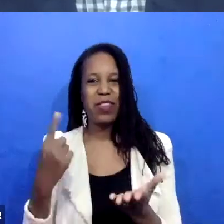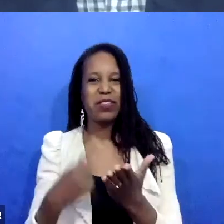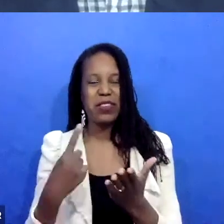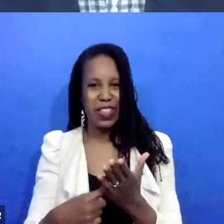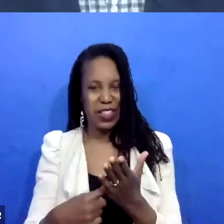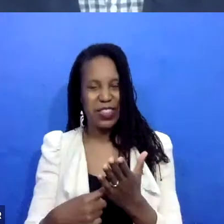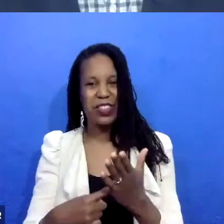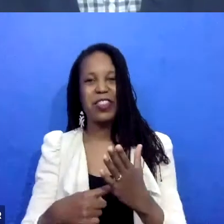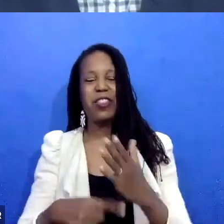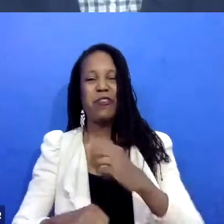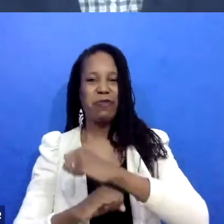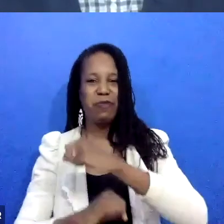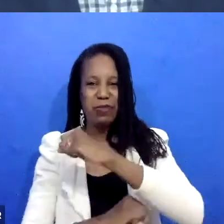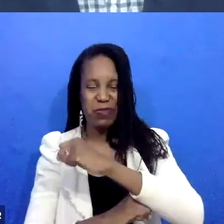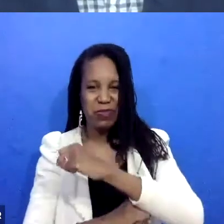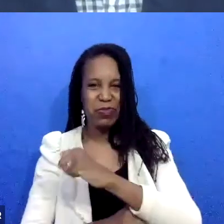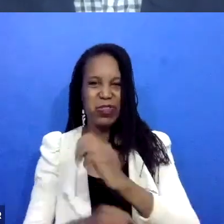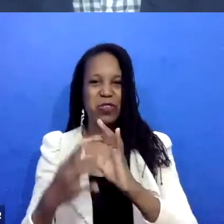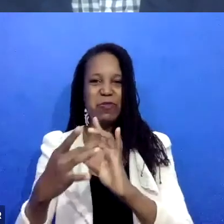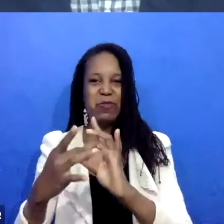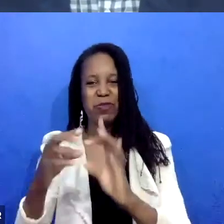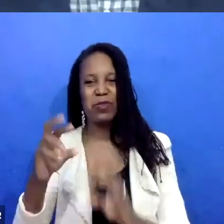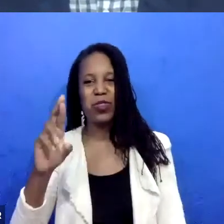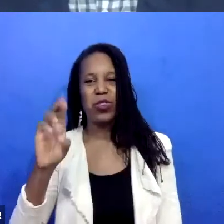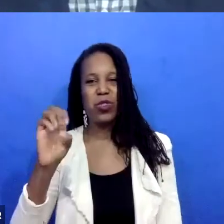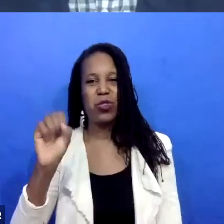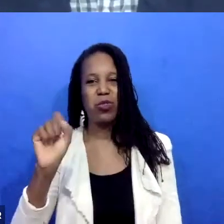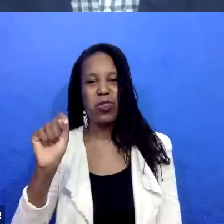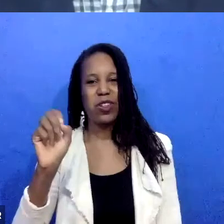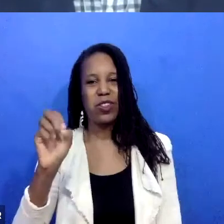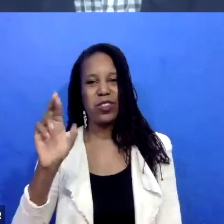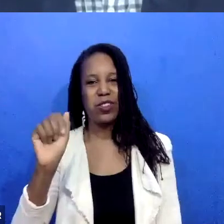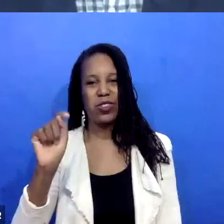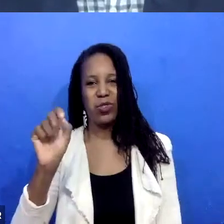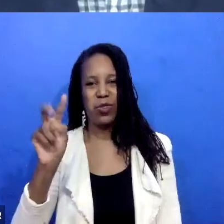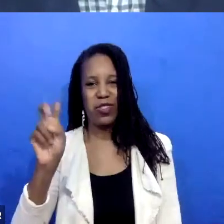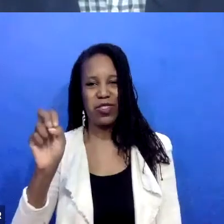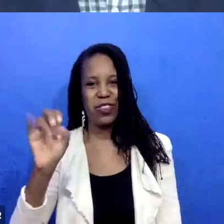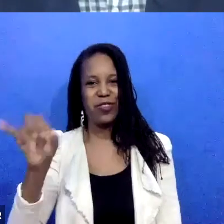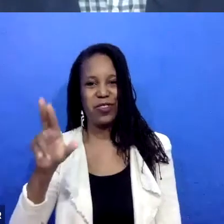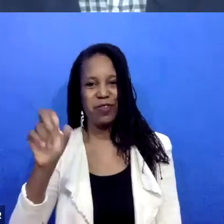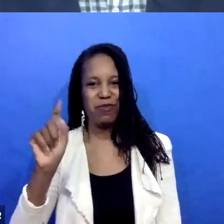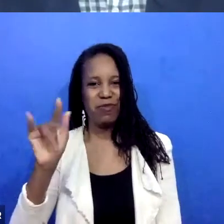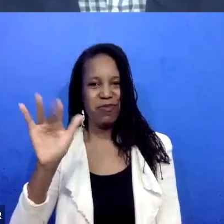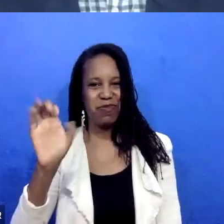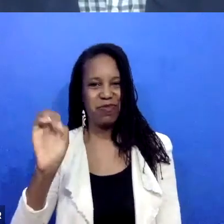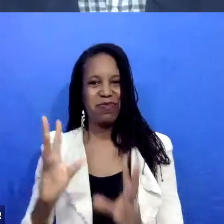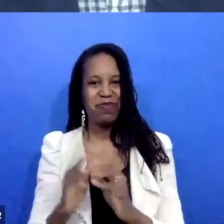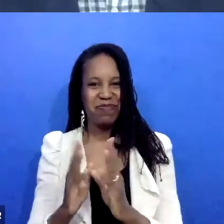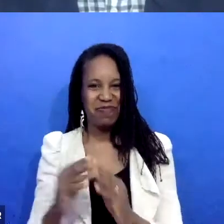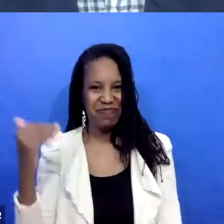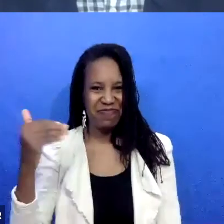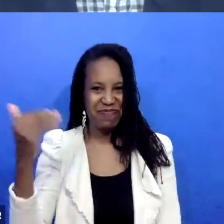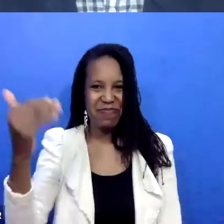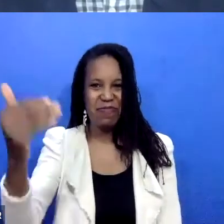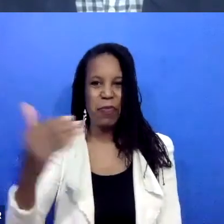series hosted by the South Carolina Restorative Justice Initiative. As you all know, my name is Aparna Polavarapu,